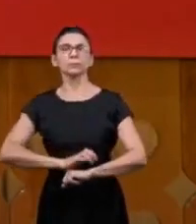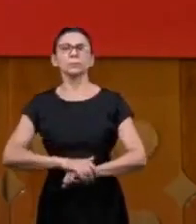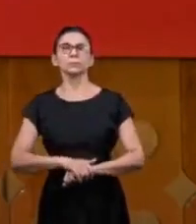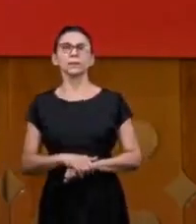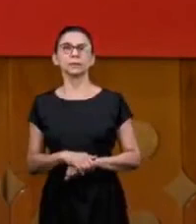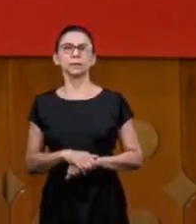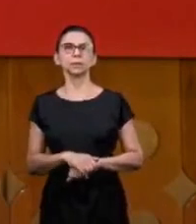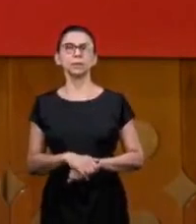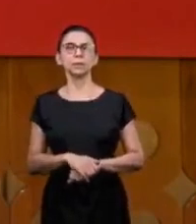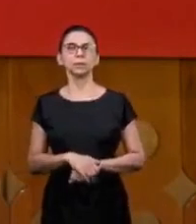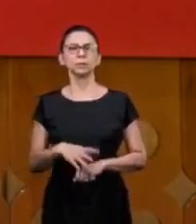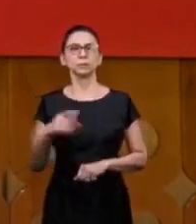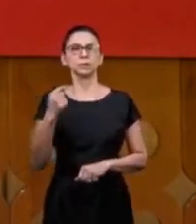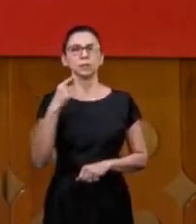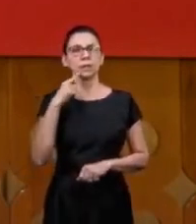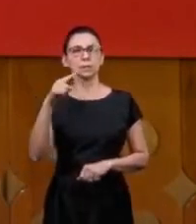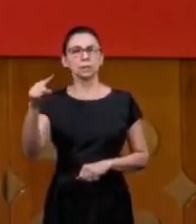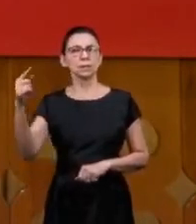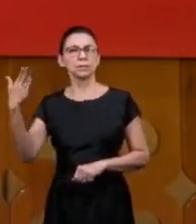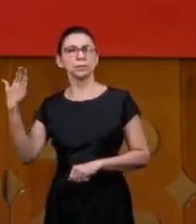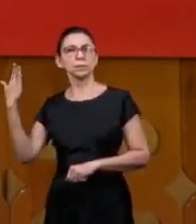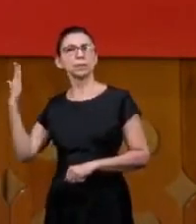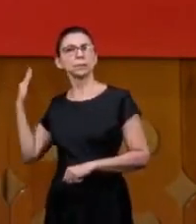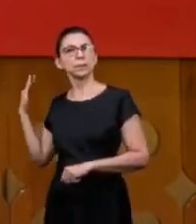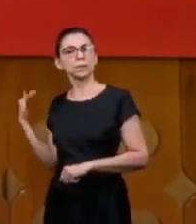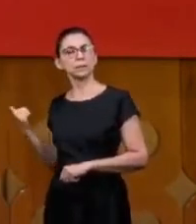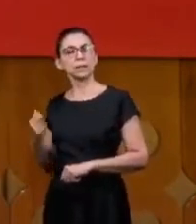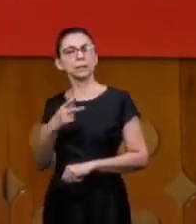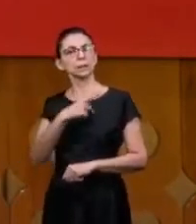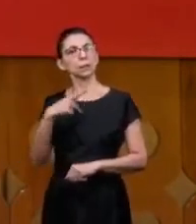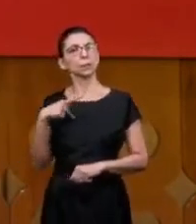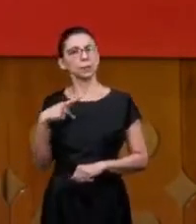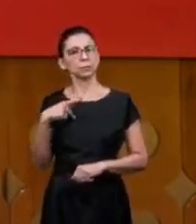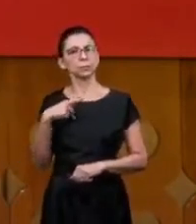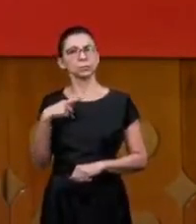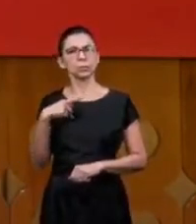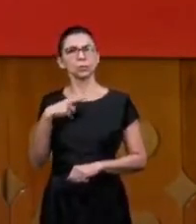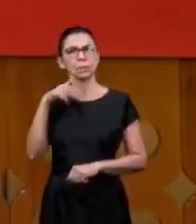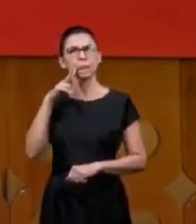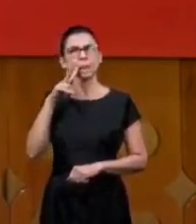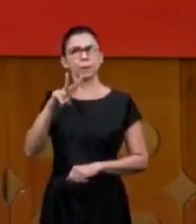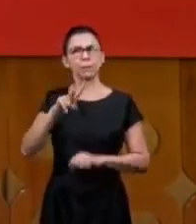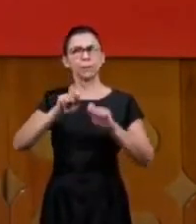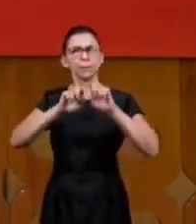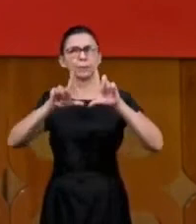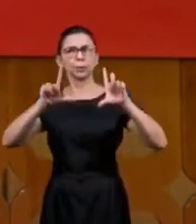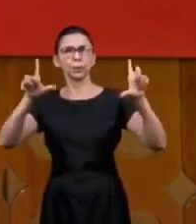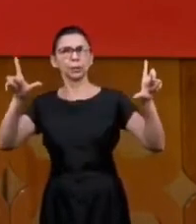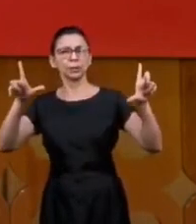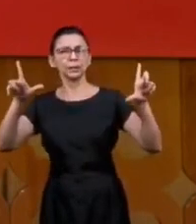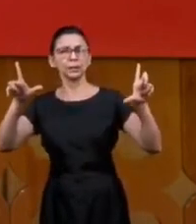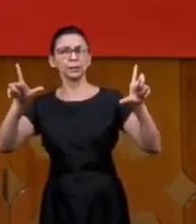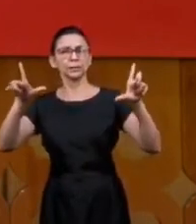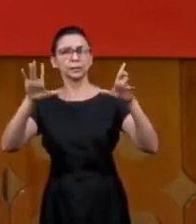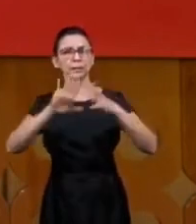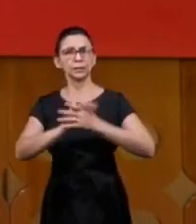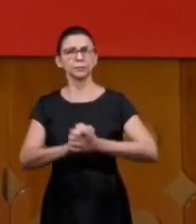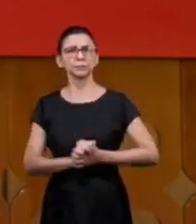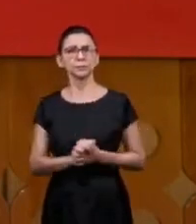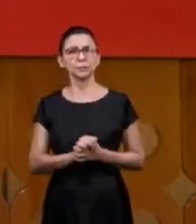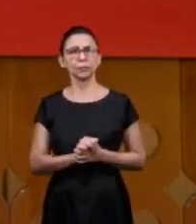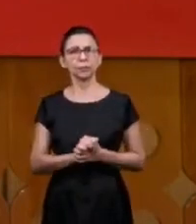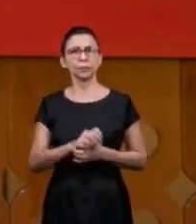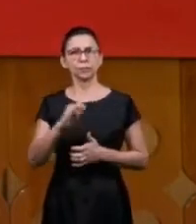last week there was a pastor he heard one of our pastors heard our program in Ireland in Northern